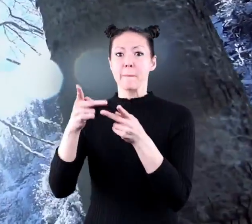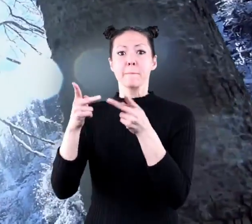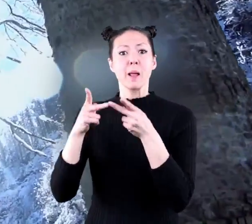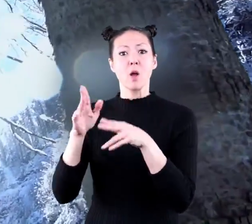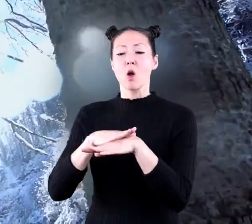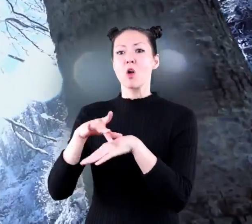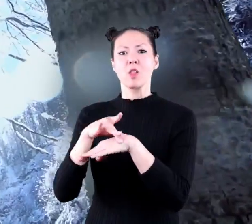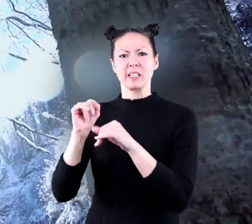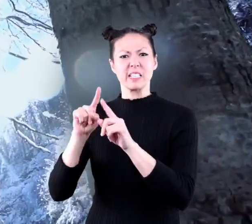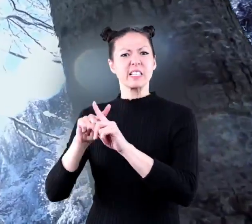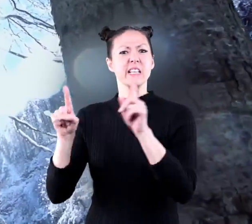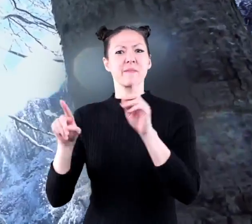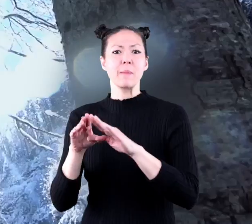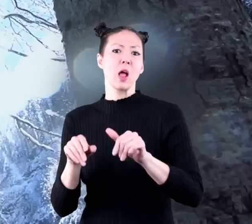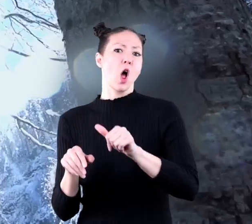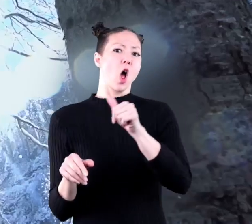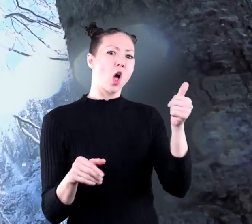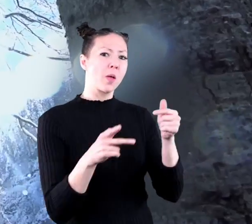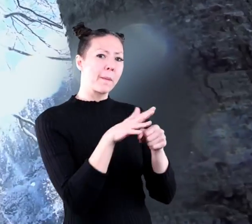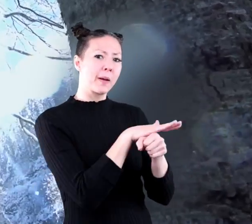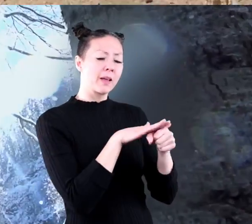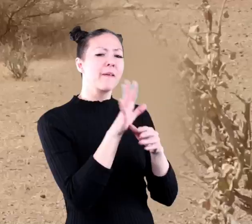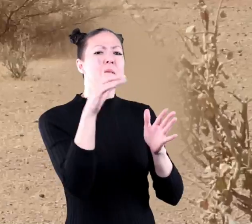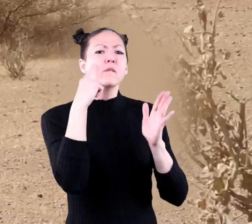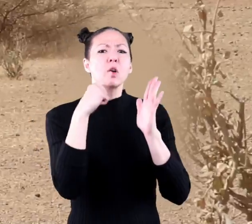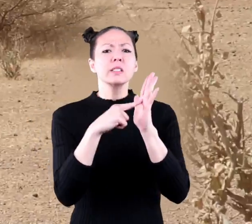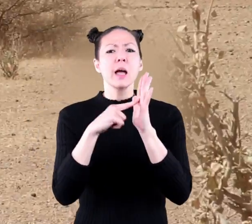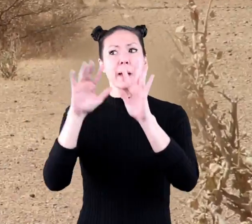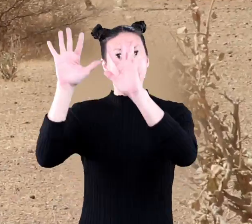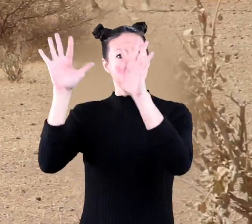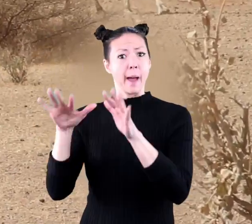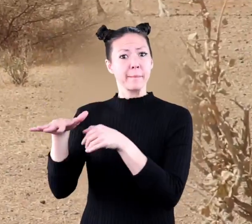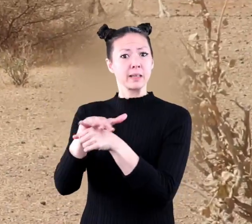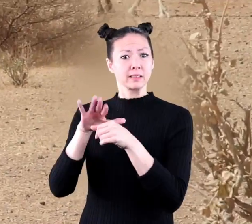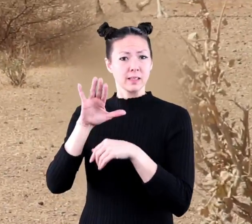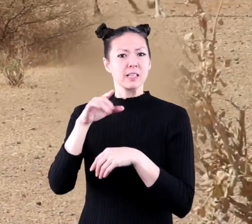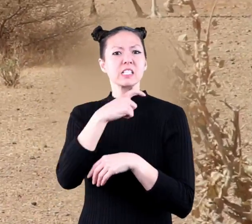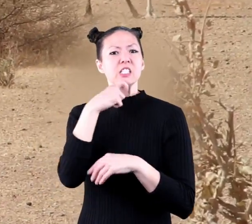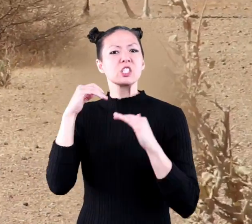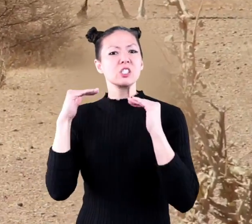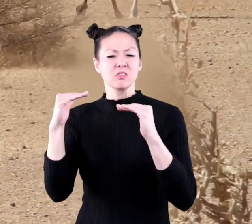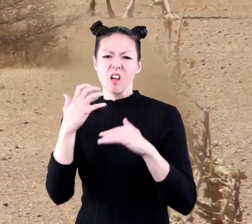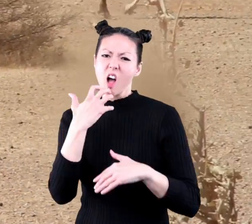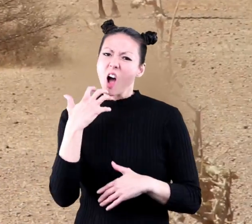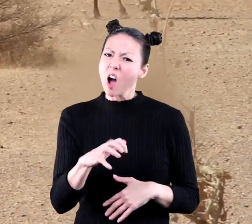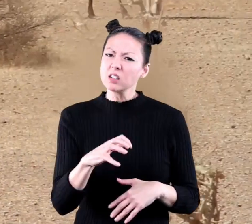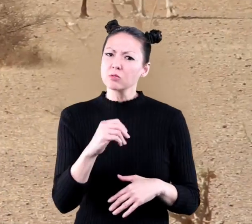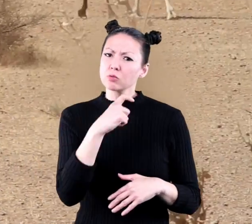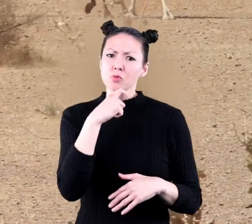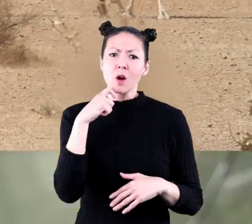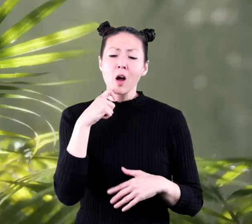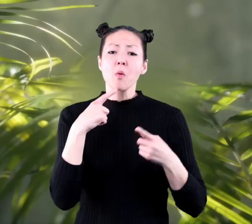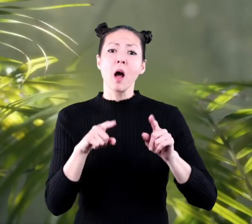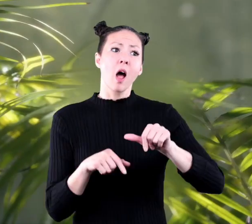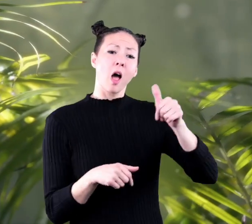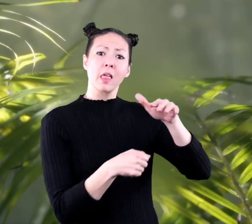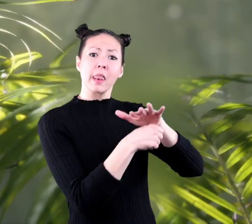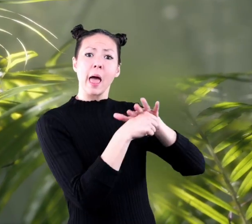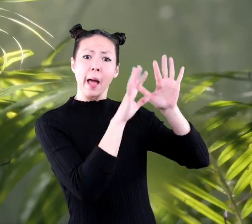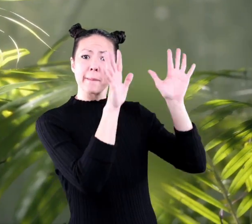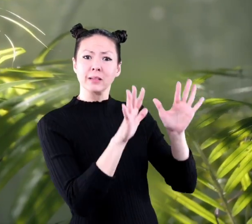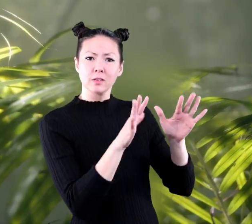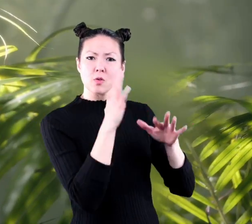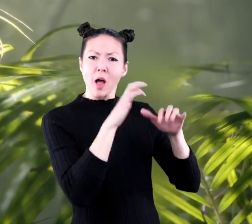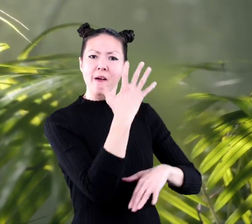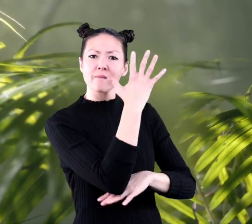place on Earth is different than another place. For example, the climate in a desert can be hot and dry, while the climate